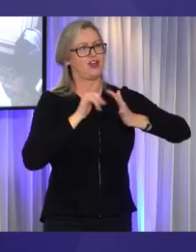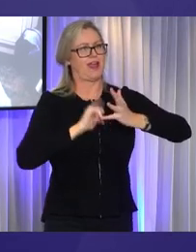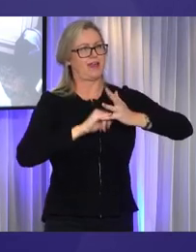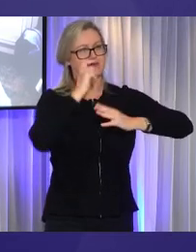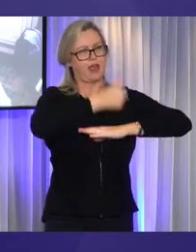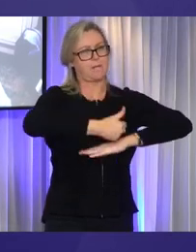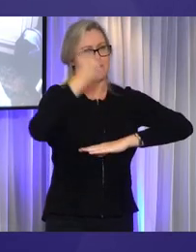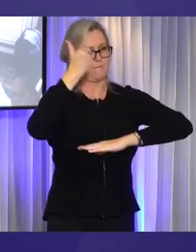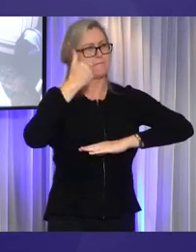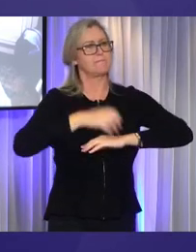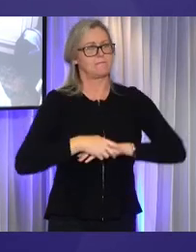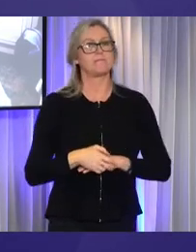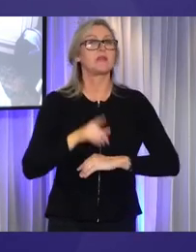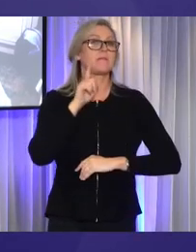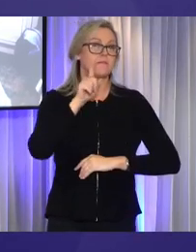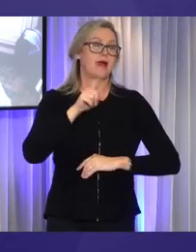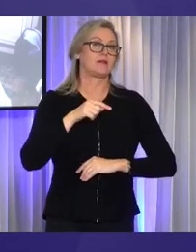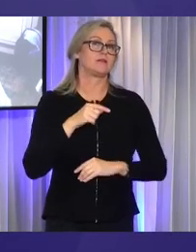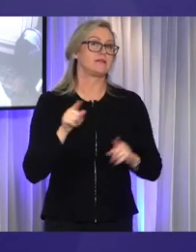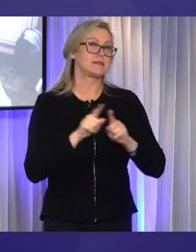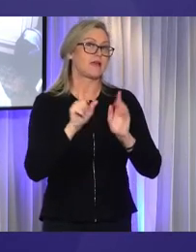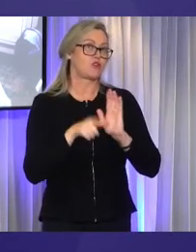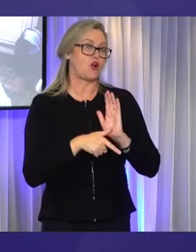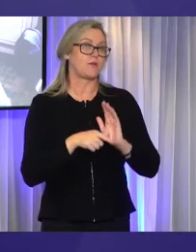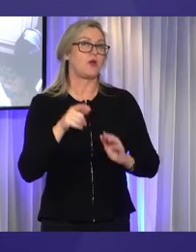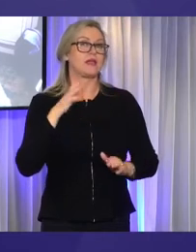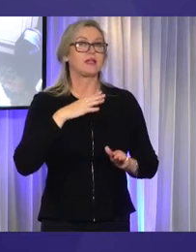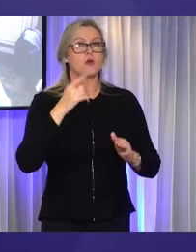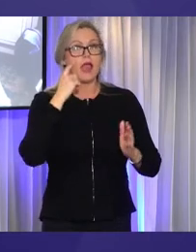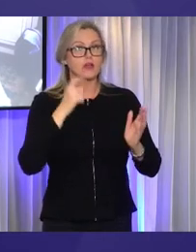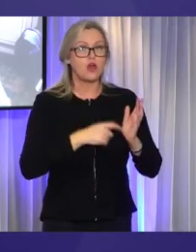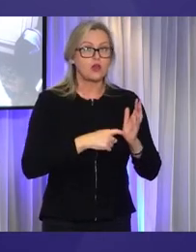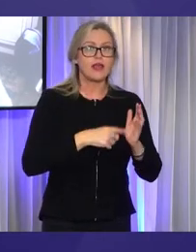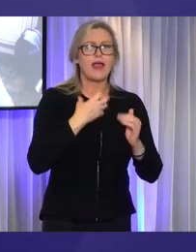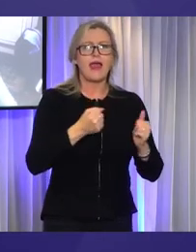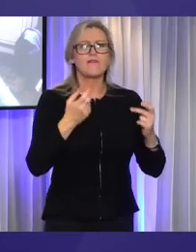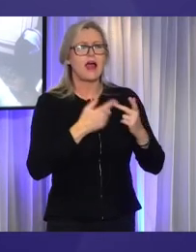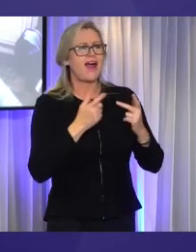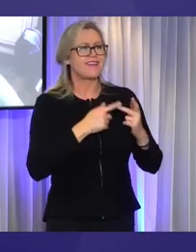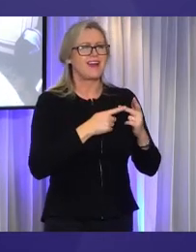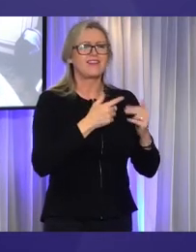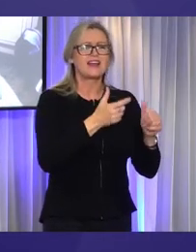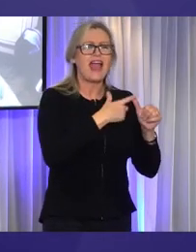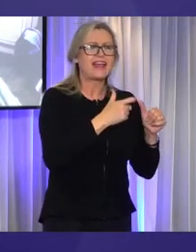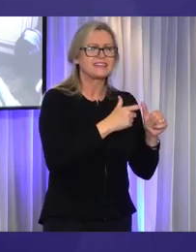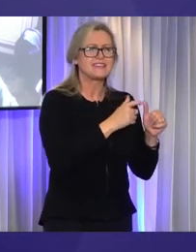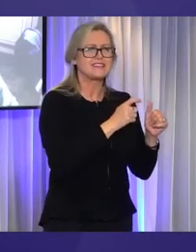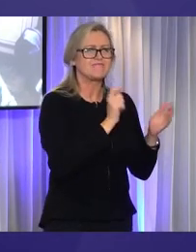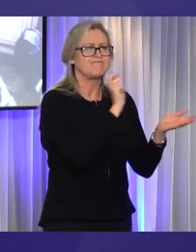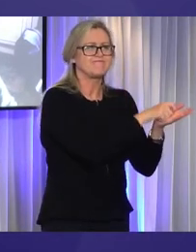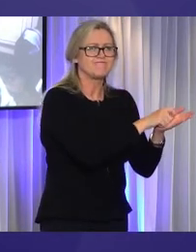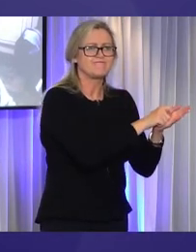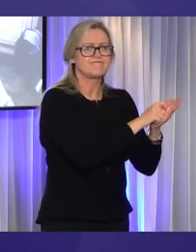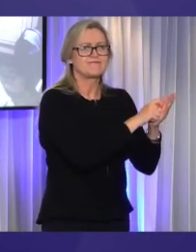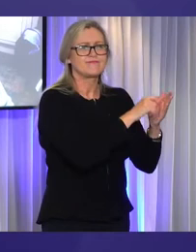However, in doing so, we also need to acknowledge that there are other accident compensation schemes that exist in Australia